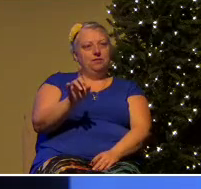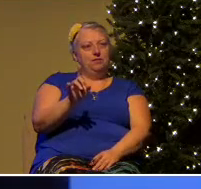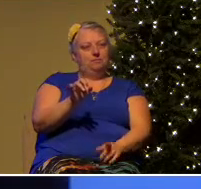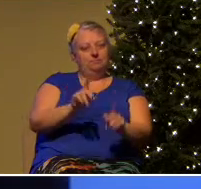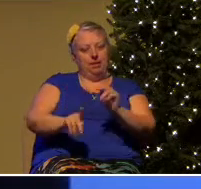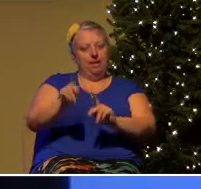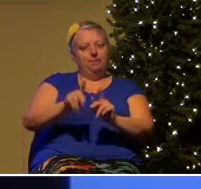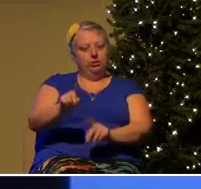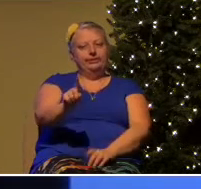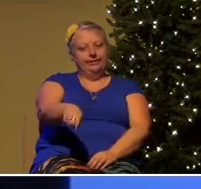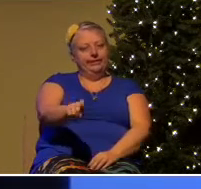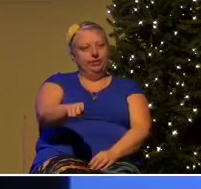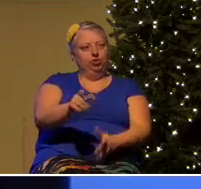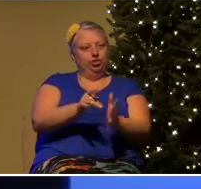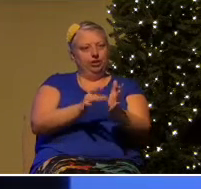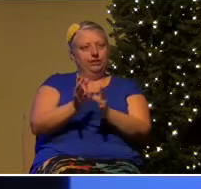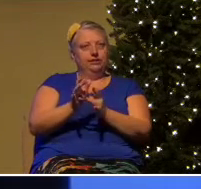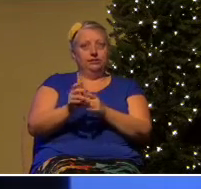this.